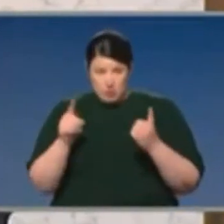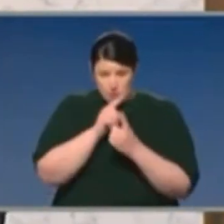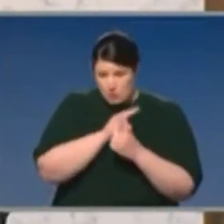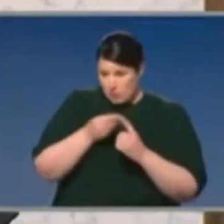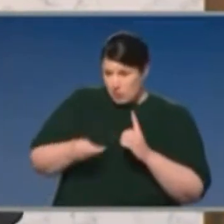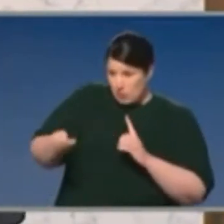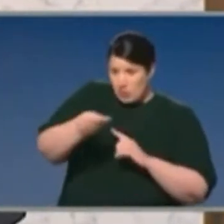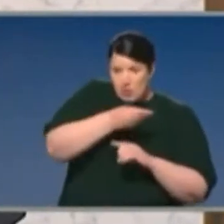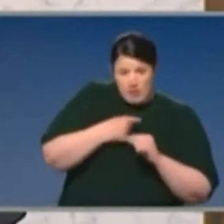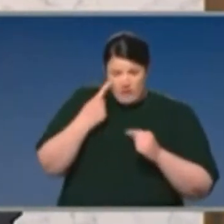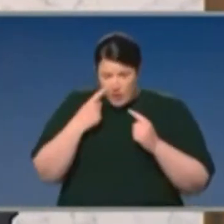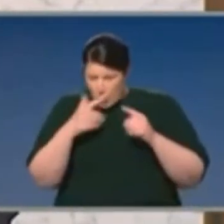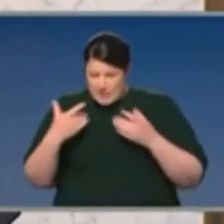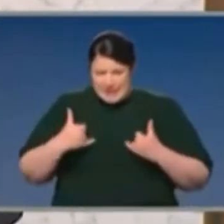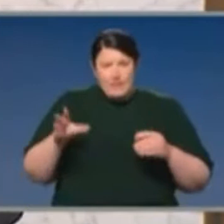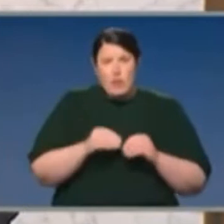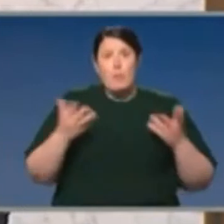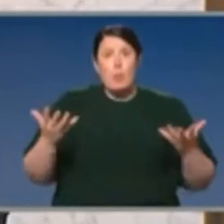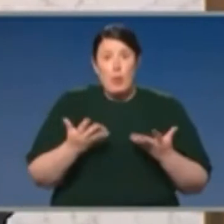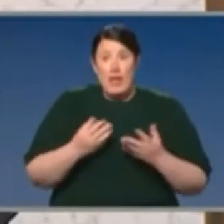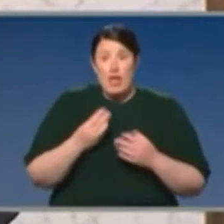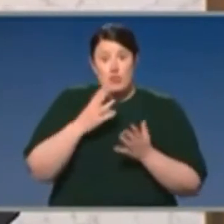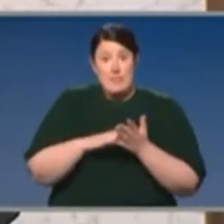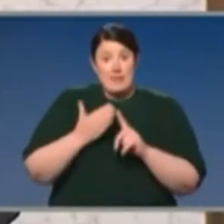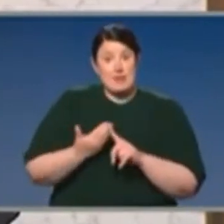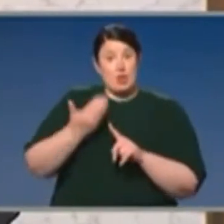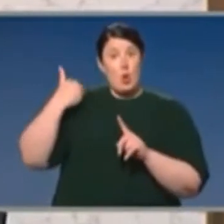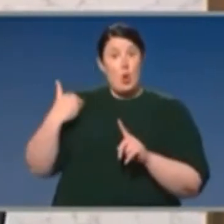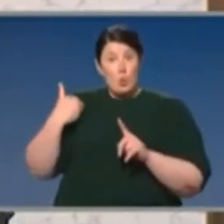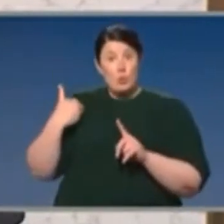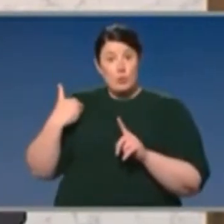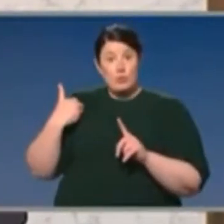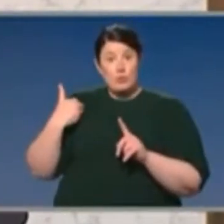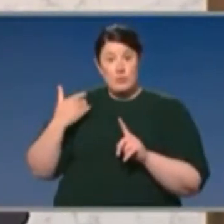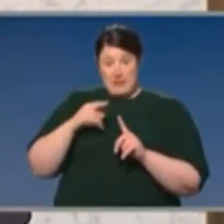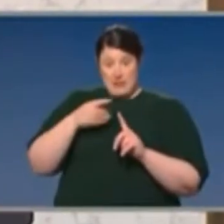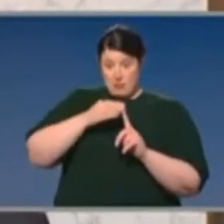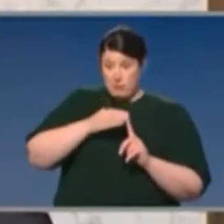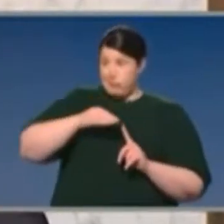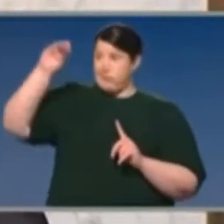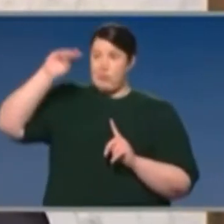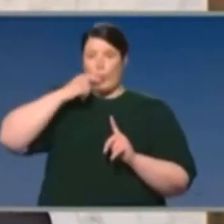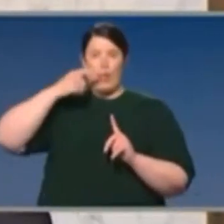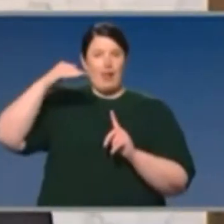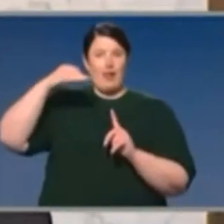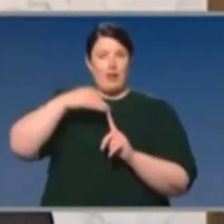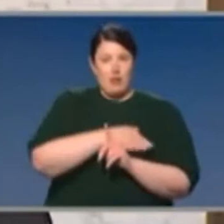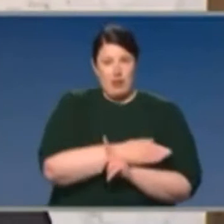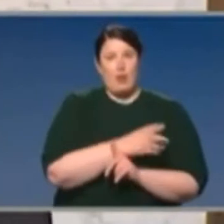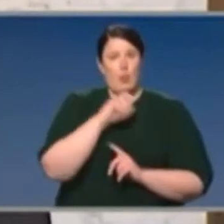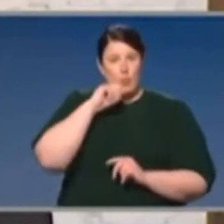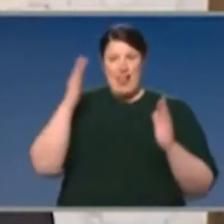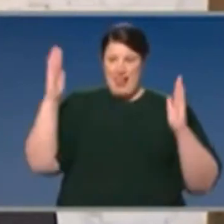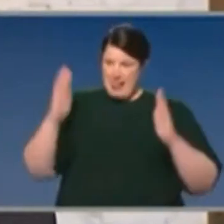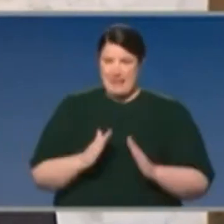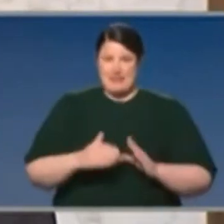better than we did three months ago, the contact tracers may be able to hold the case count without it going up again as badly as our model suggests.